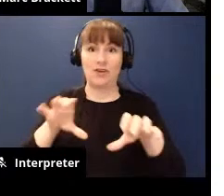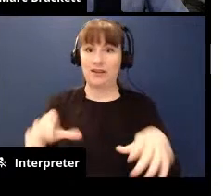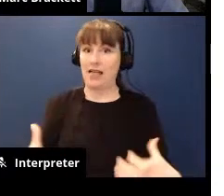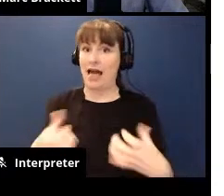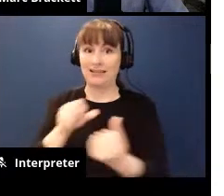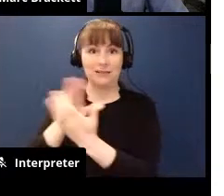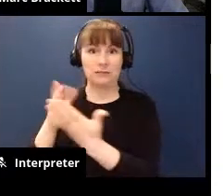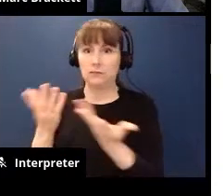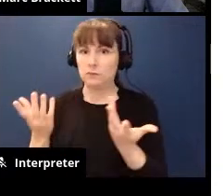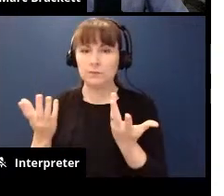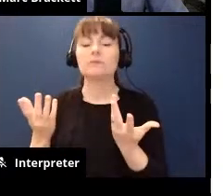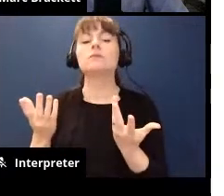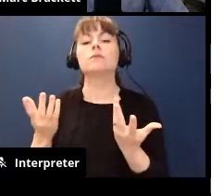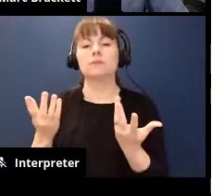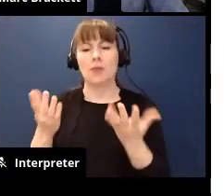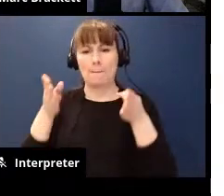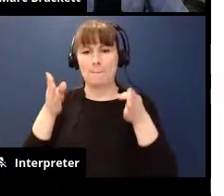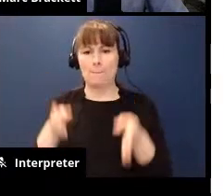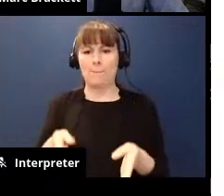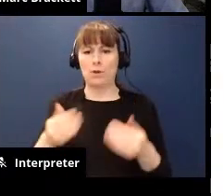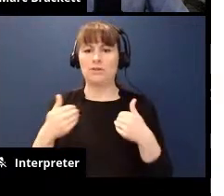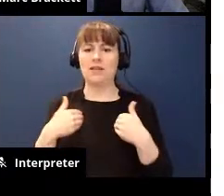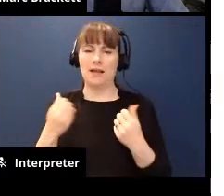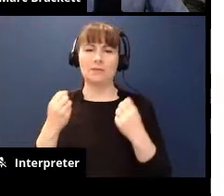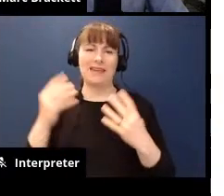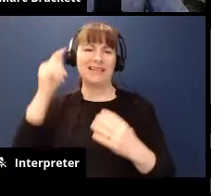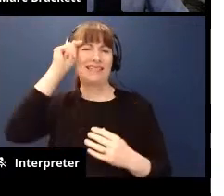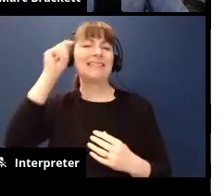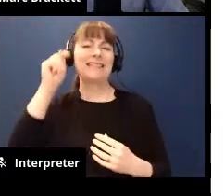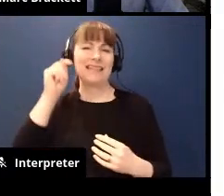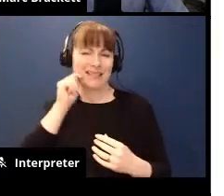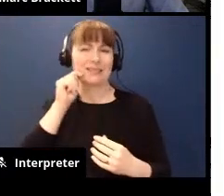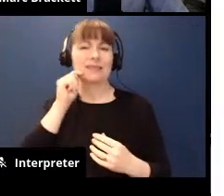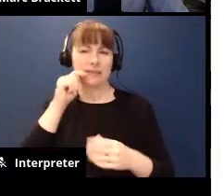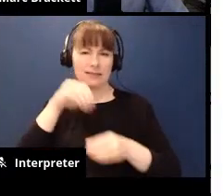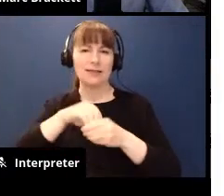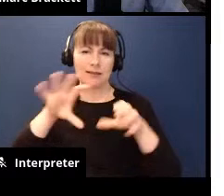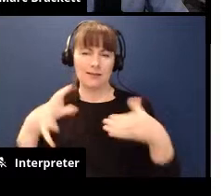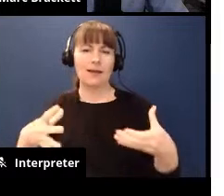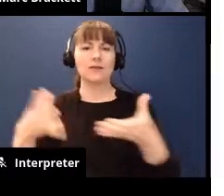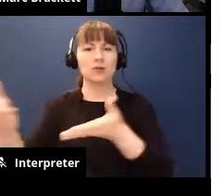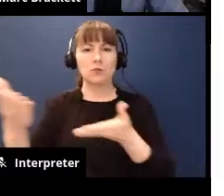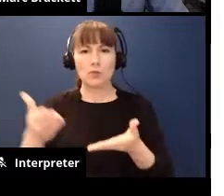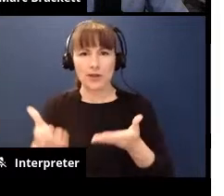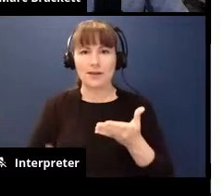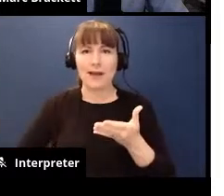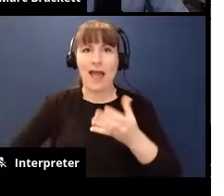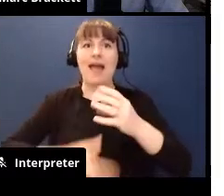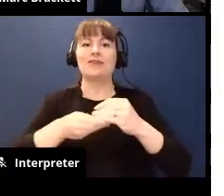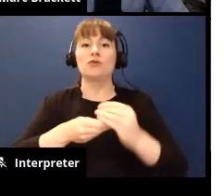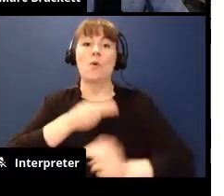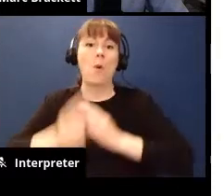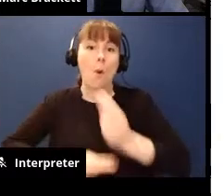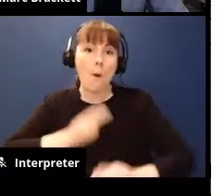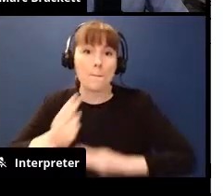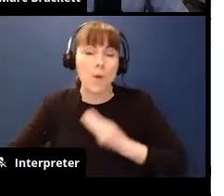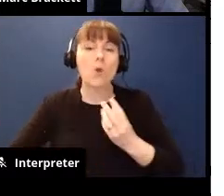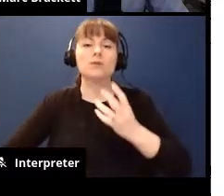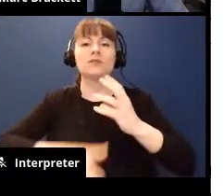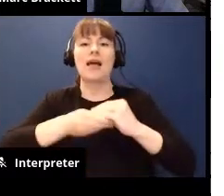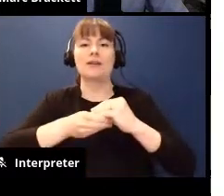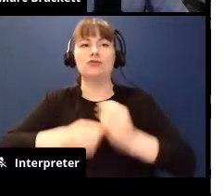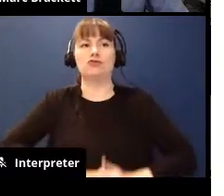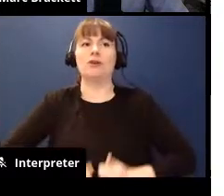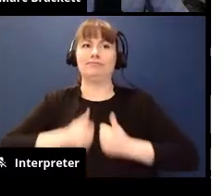asking he has i think this person has a lot of teenagers who bring in a lot of that extra hormones and then more complexity in their